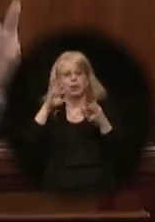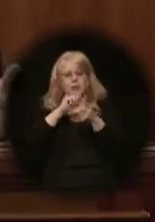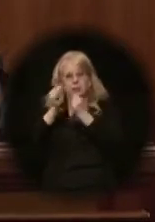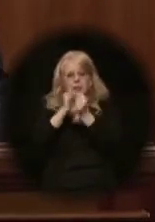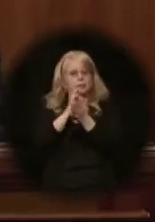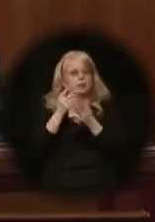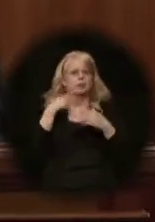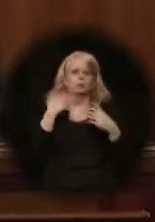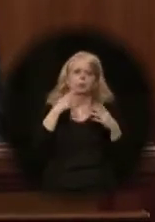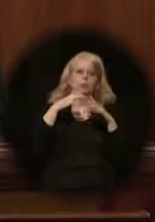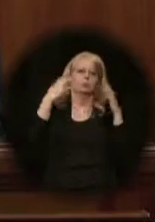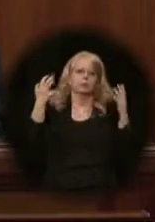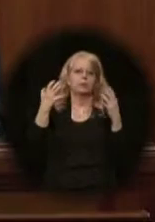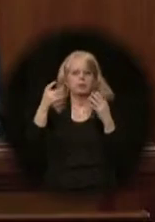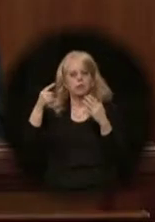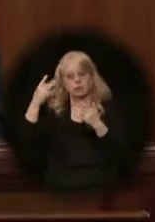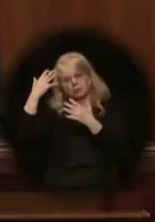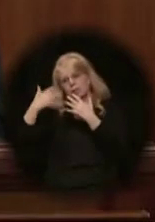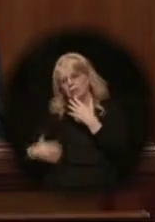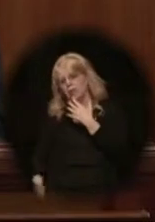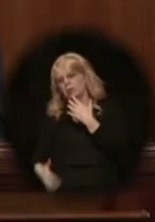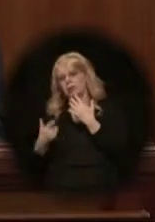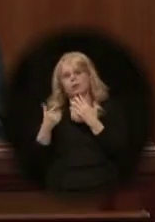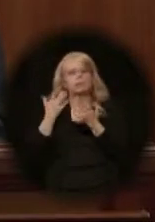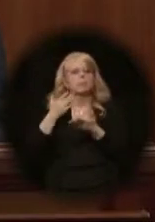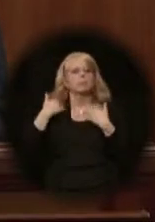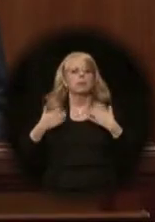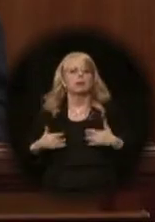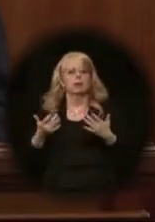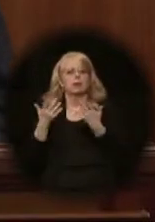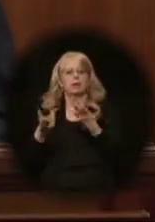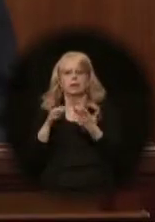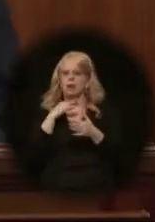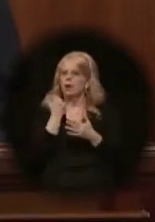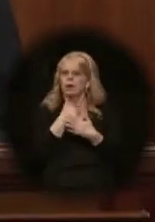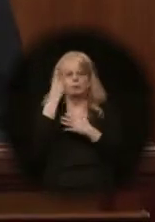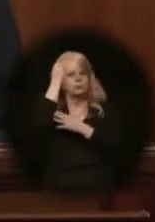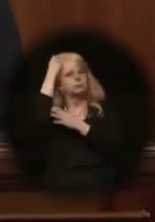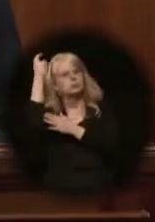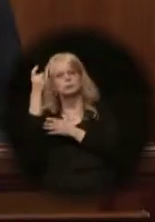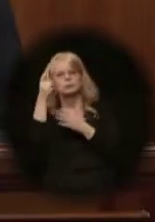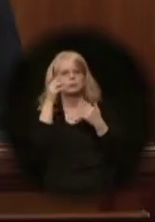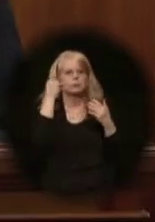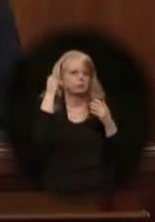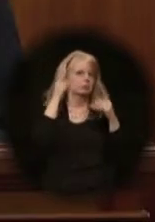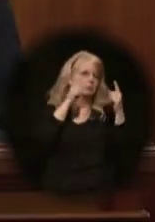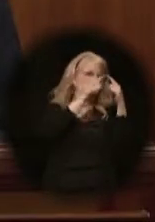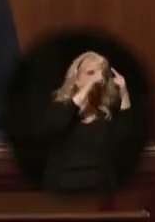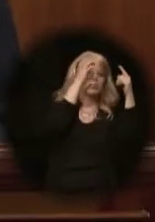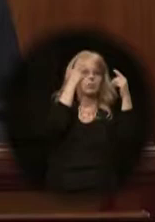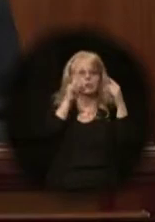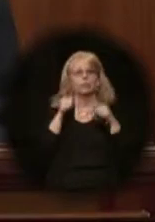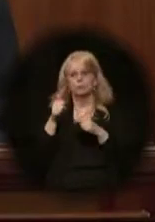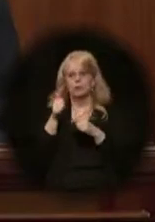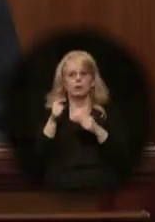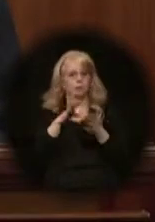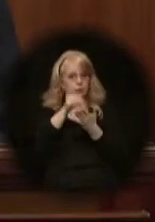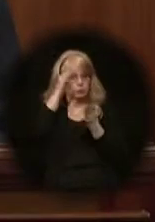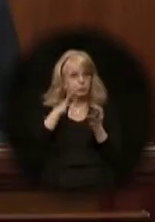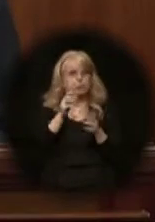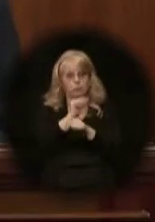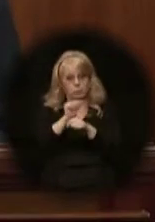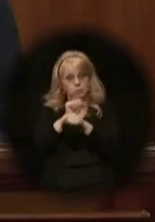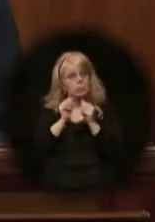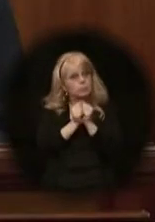impairing a complete side of his body. All of the dreams that Trevor had for himself and for the students with whom he worked,